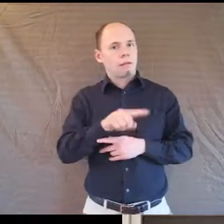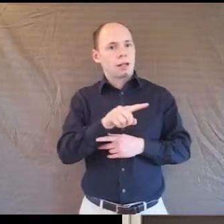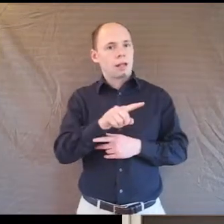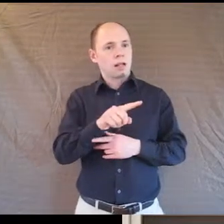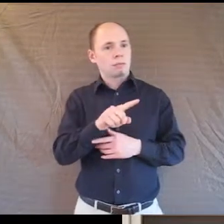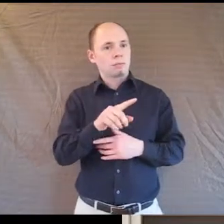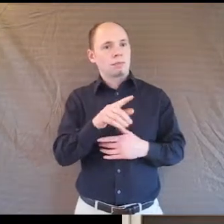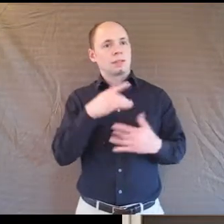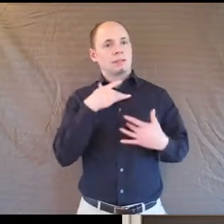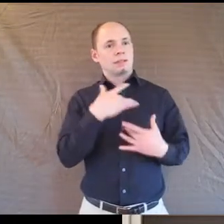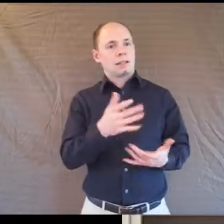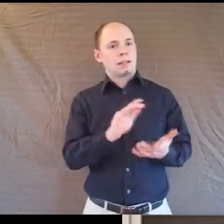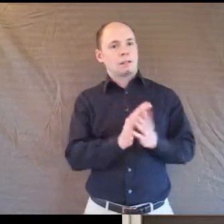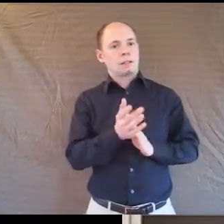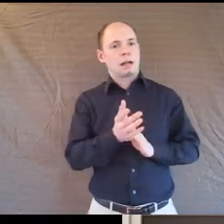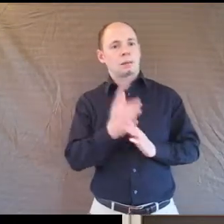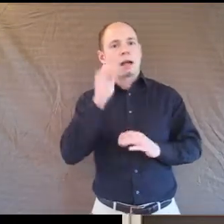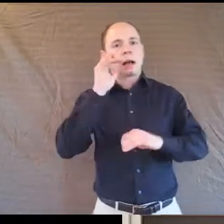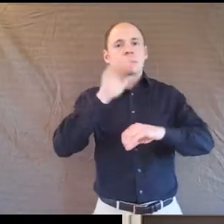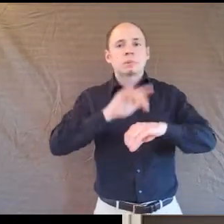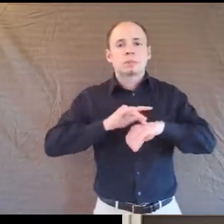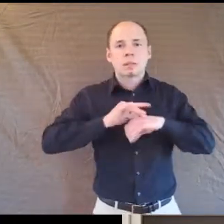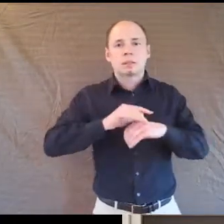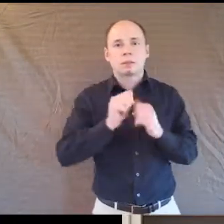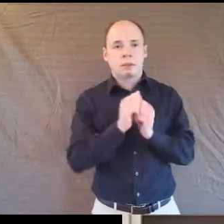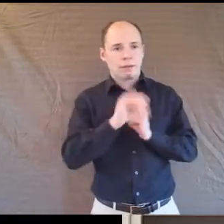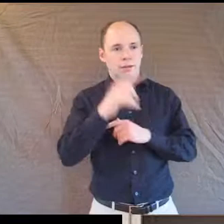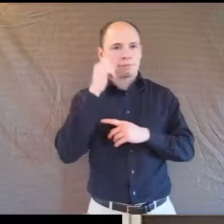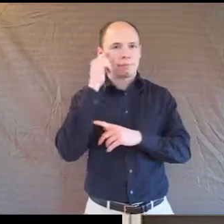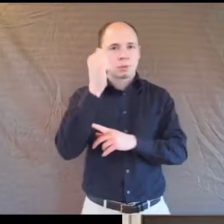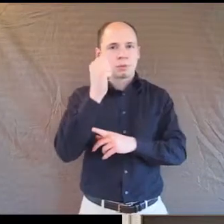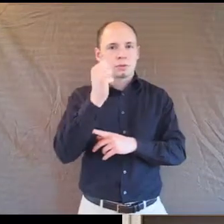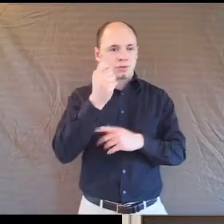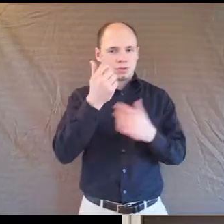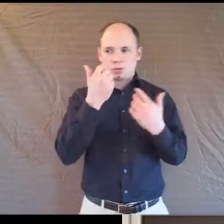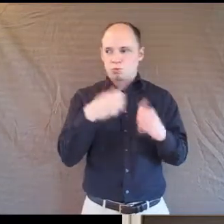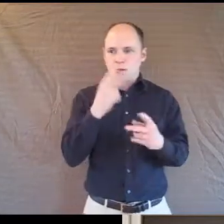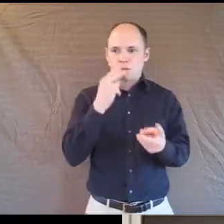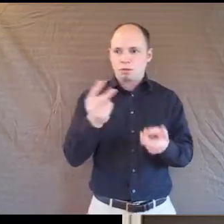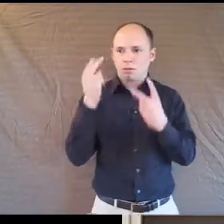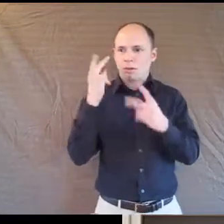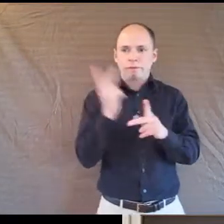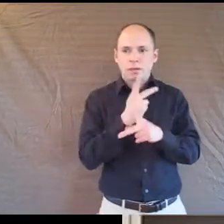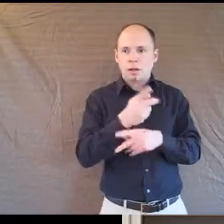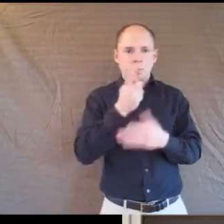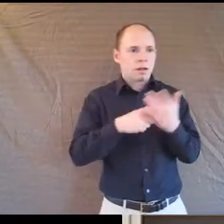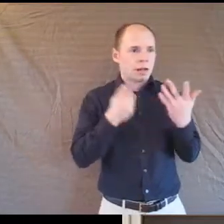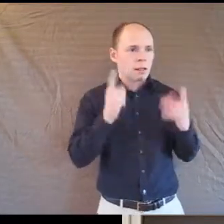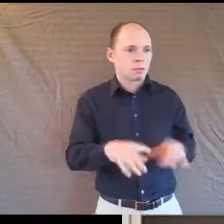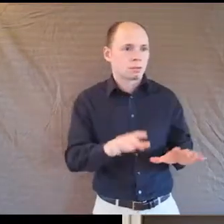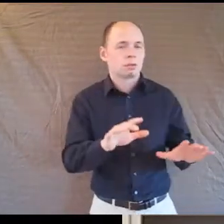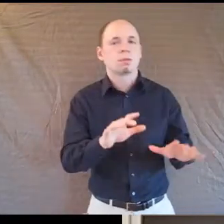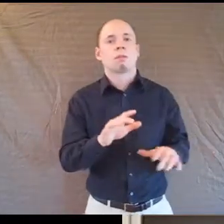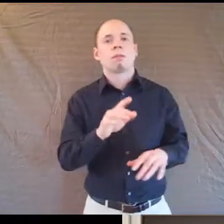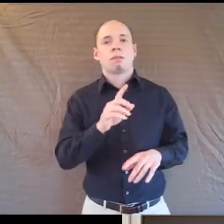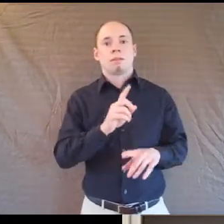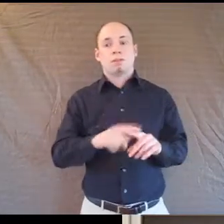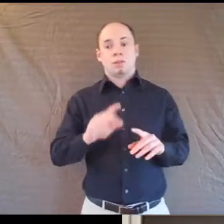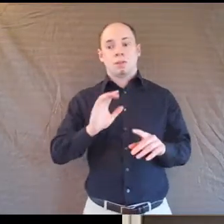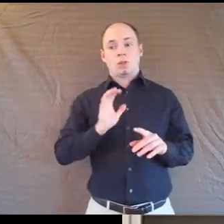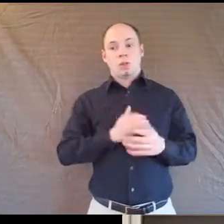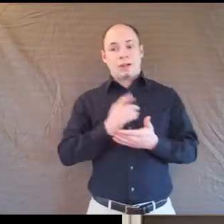they often become rather obsessed with their memories, trying to figure out what happened to them. And then the therapy models